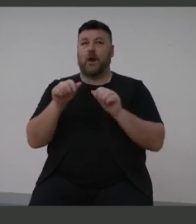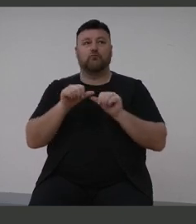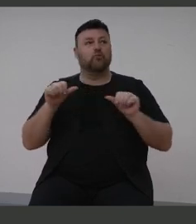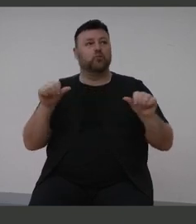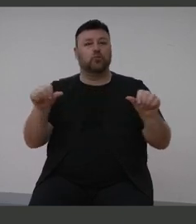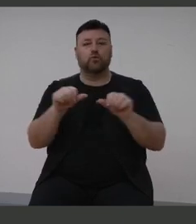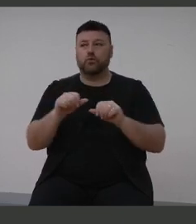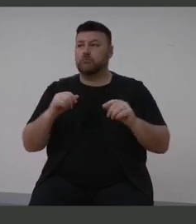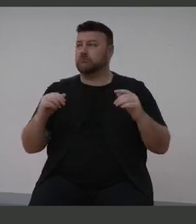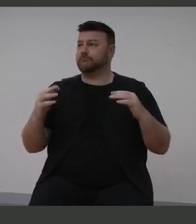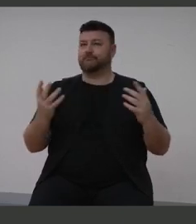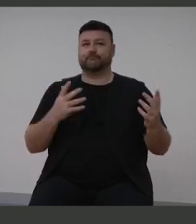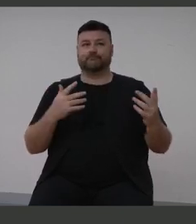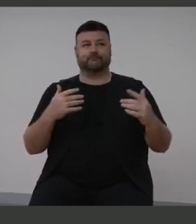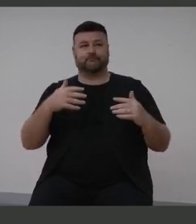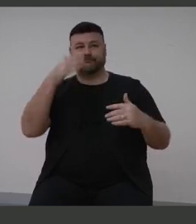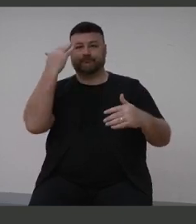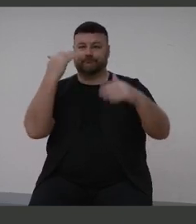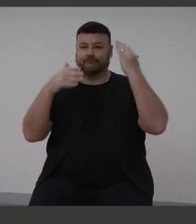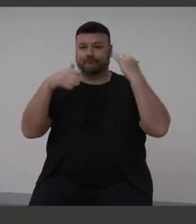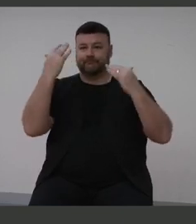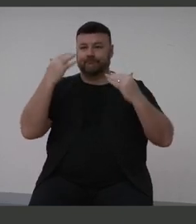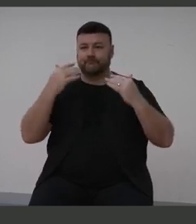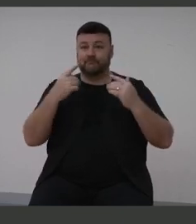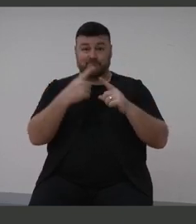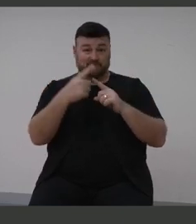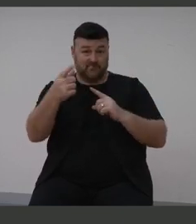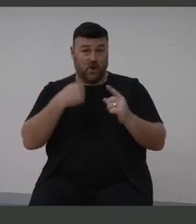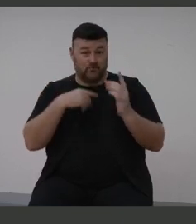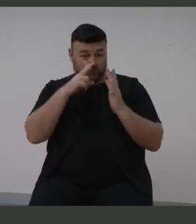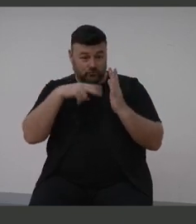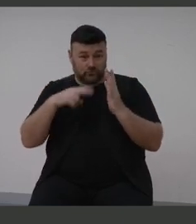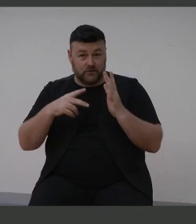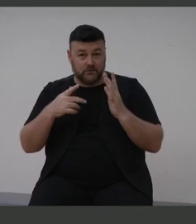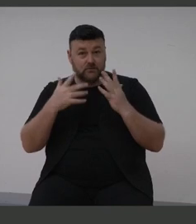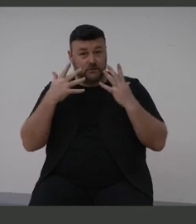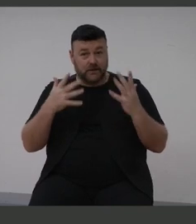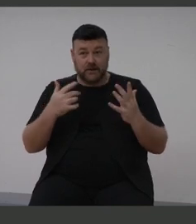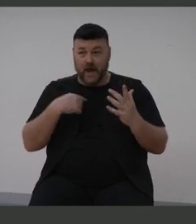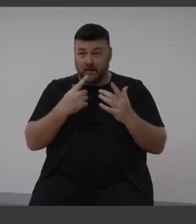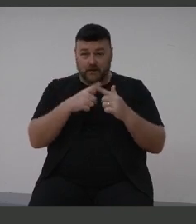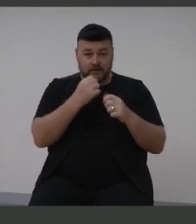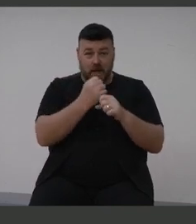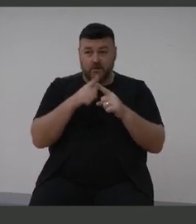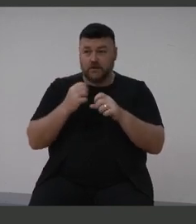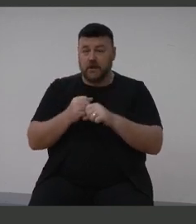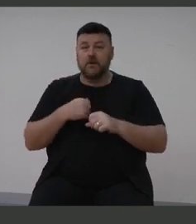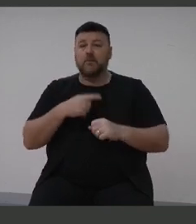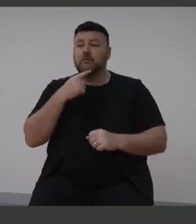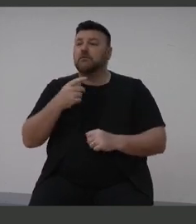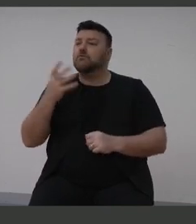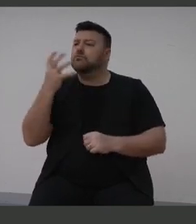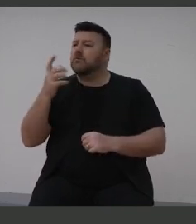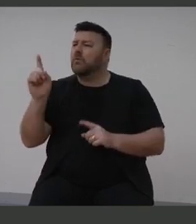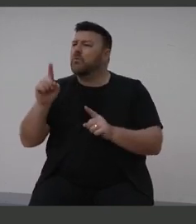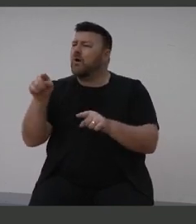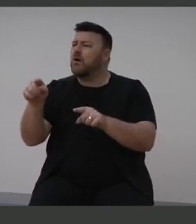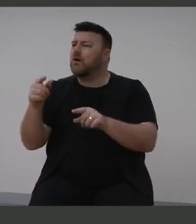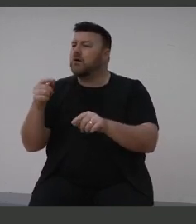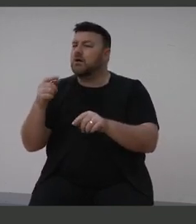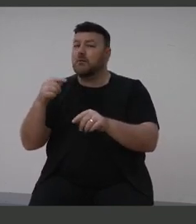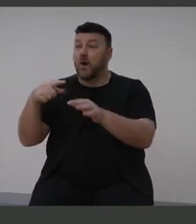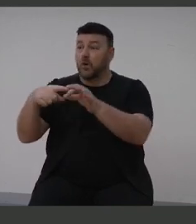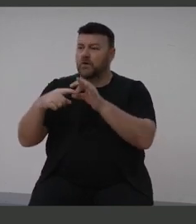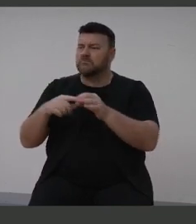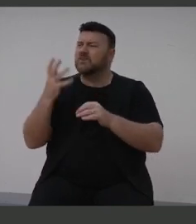what I've read about too is that so many adults now, when they ask a question, sorry, what was that? And then